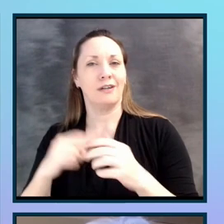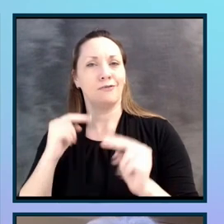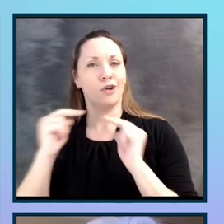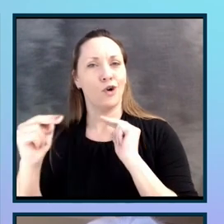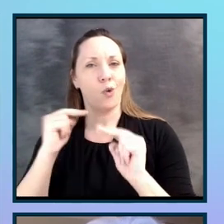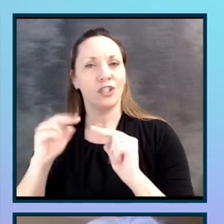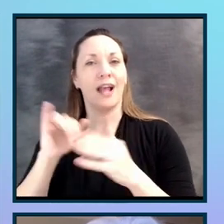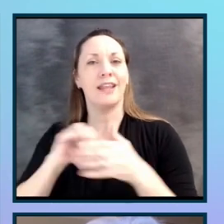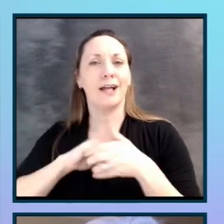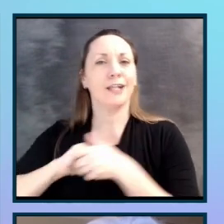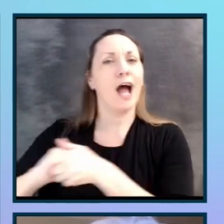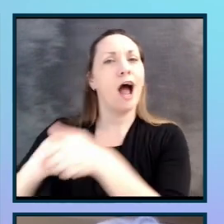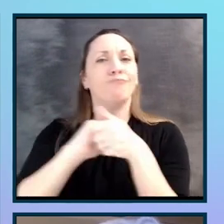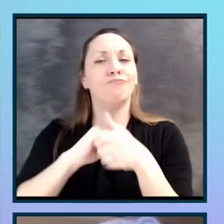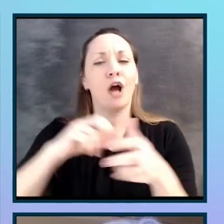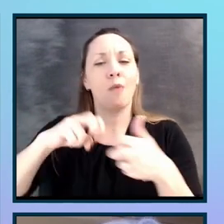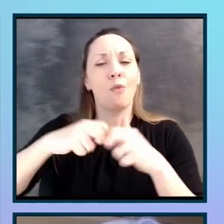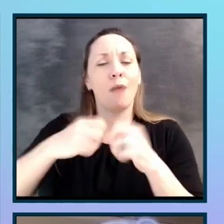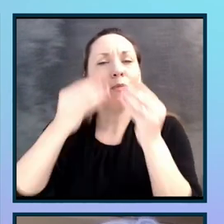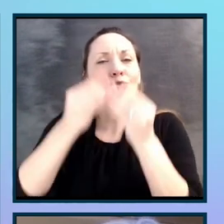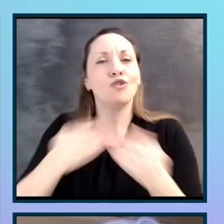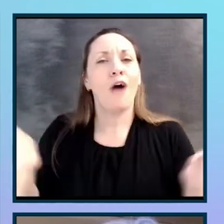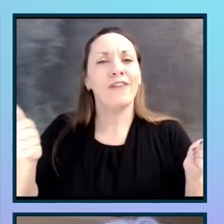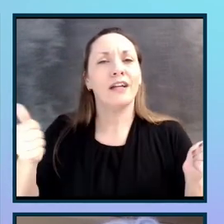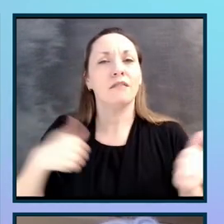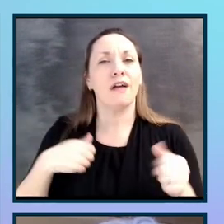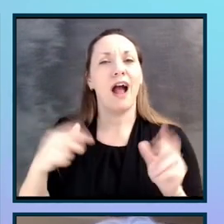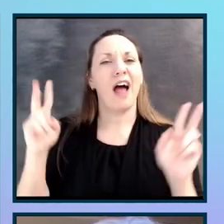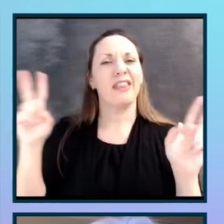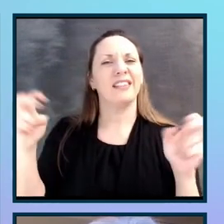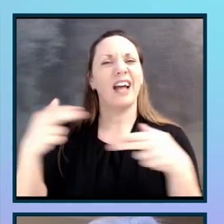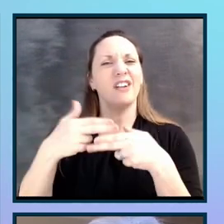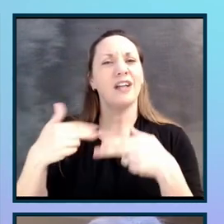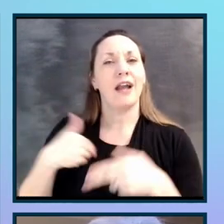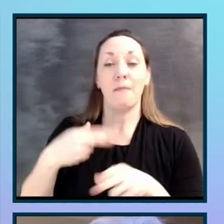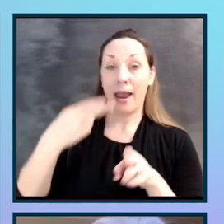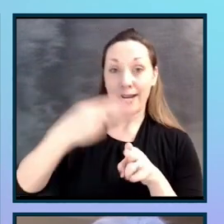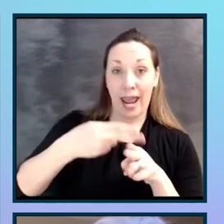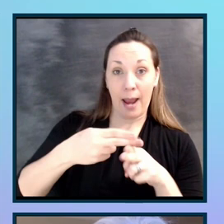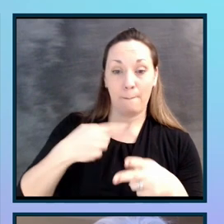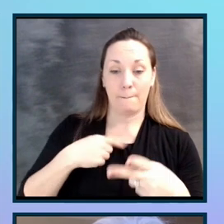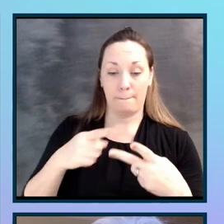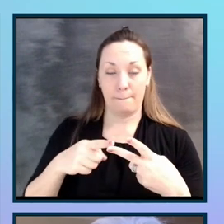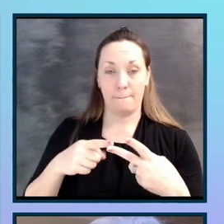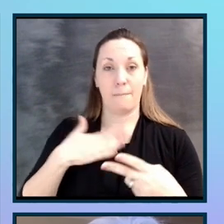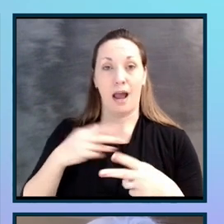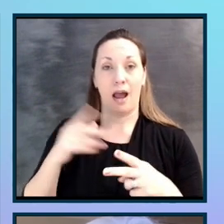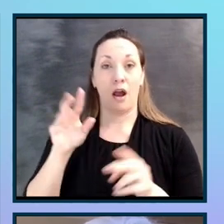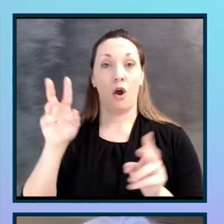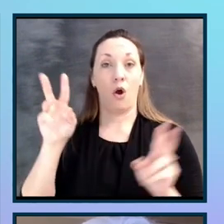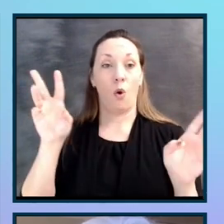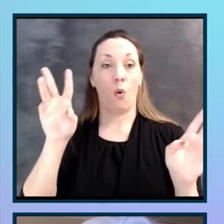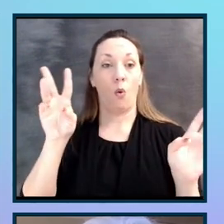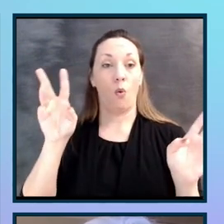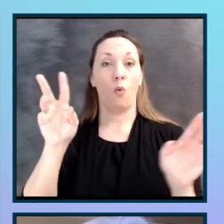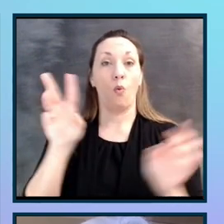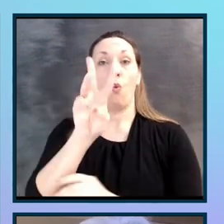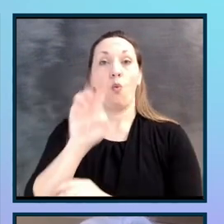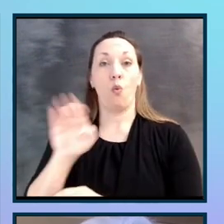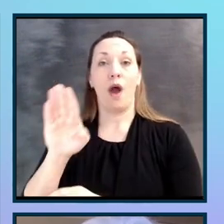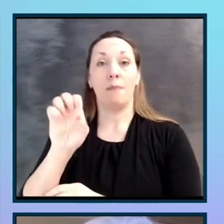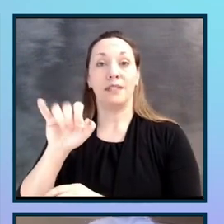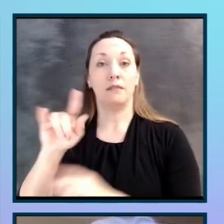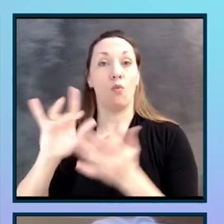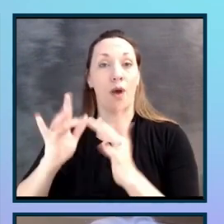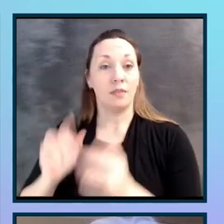process problem-solving method. On the title slide, I have my name. I have my website, which is lflegal.com. I